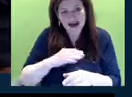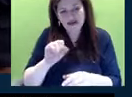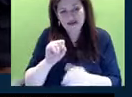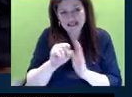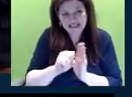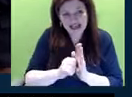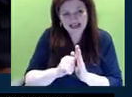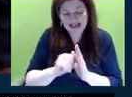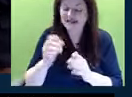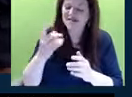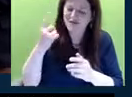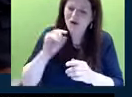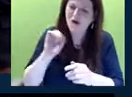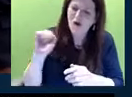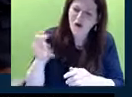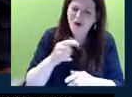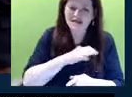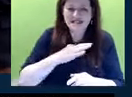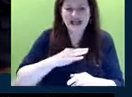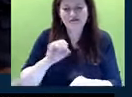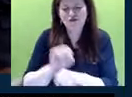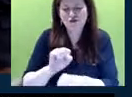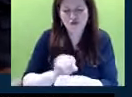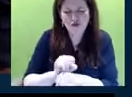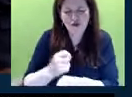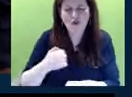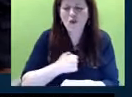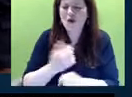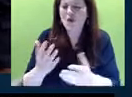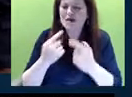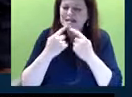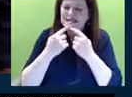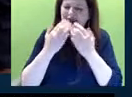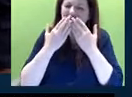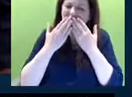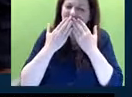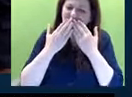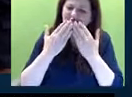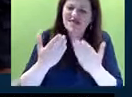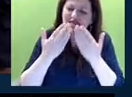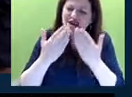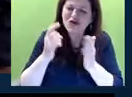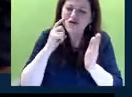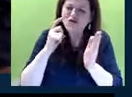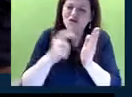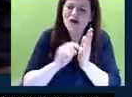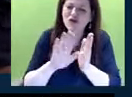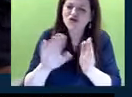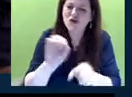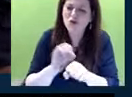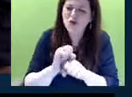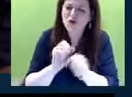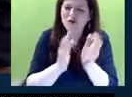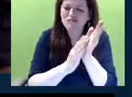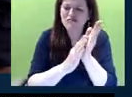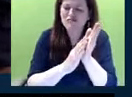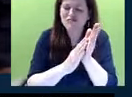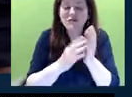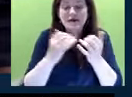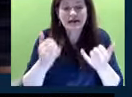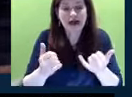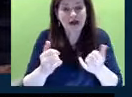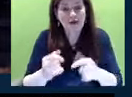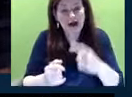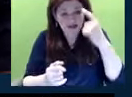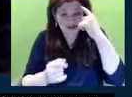to all of the staff who give tirelessly here, we want to say thank you and recognize you for this day. And with that, I